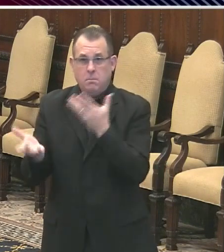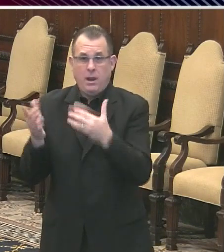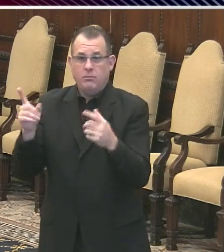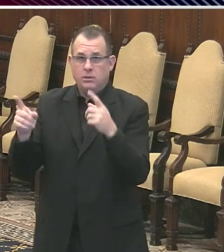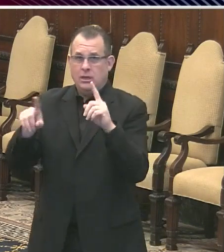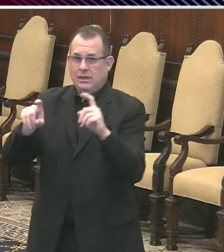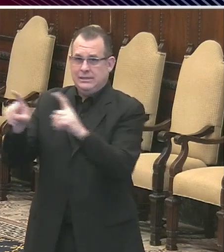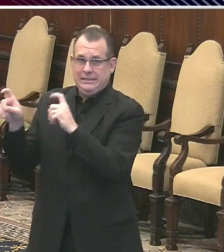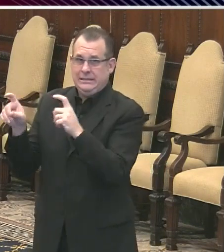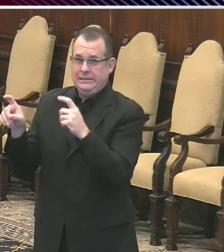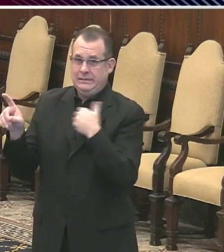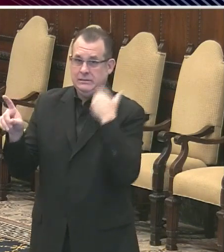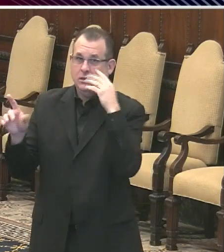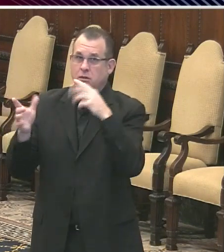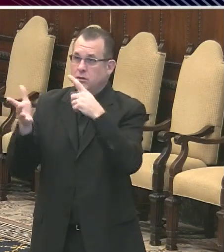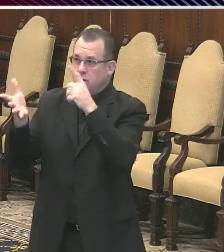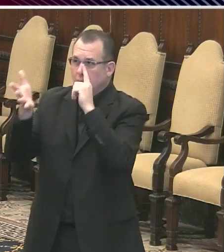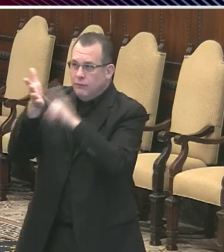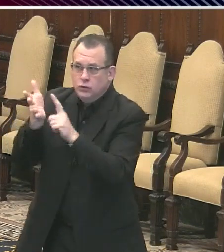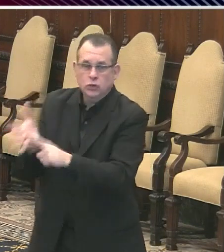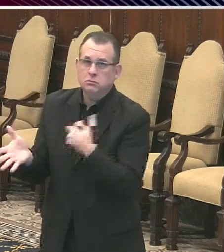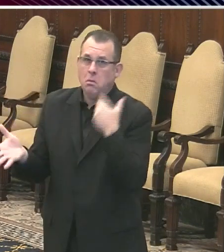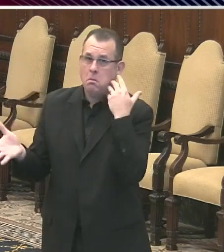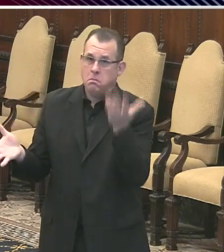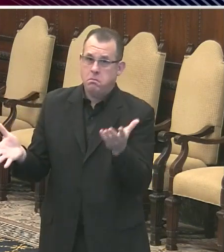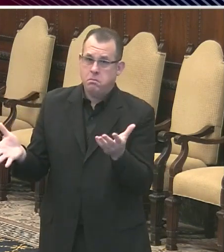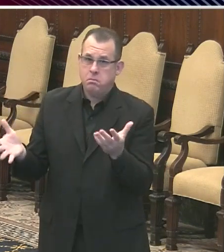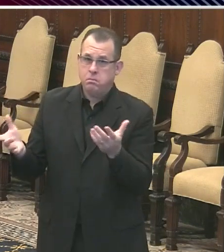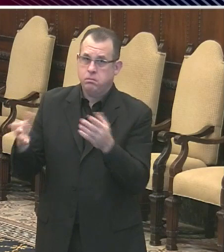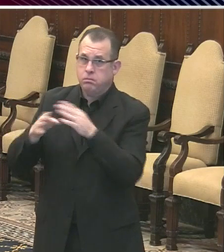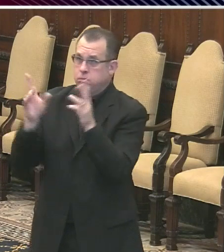research level and not something that's going to be a broad use.